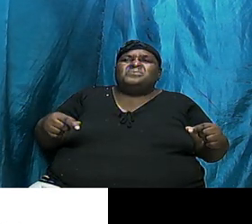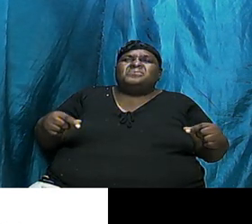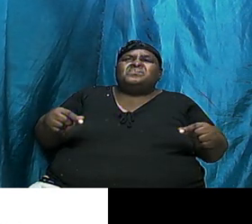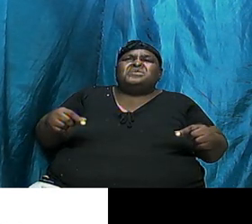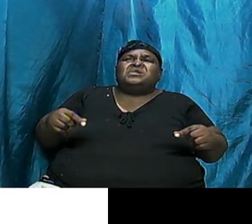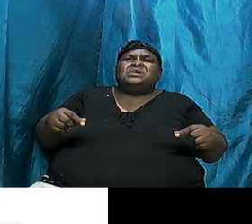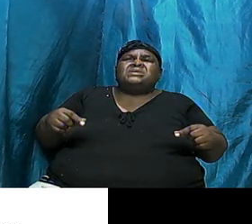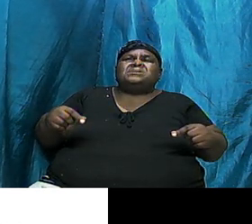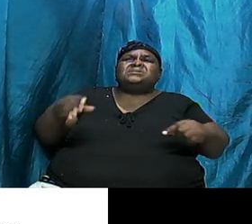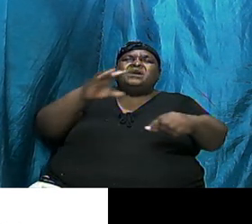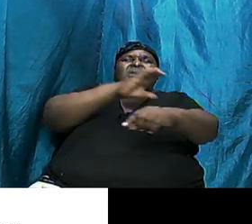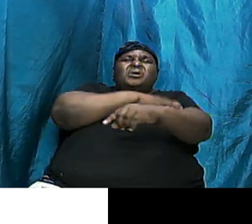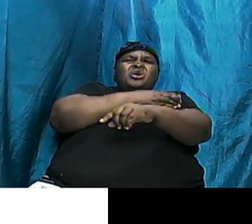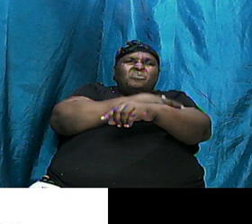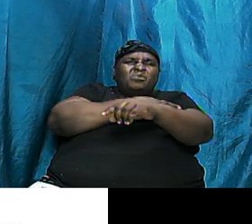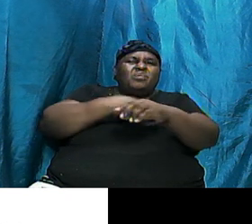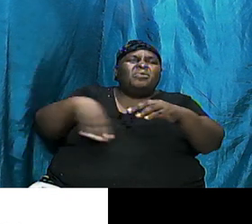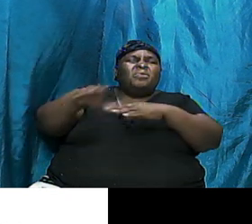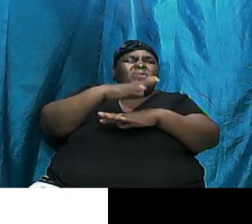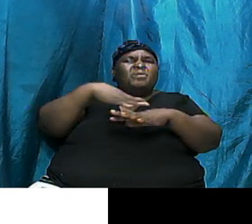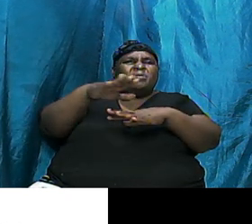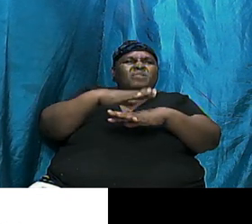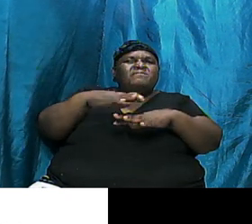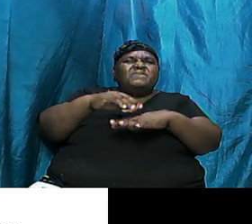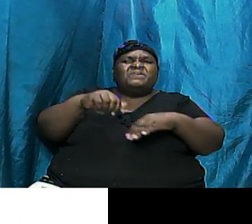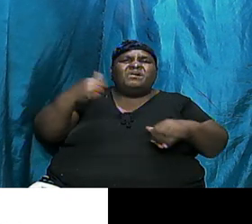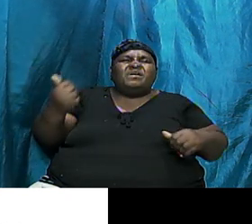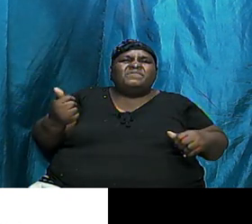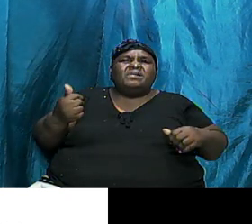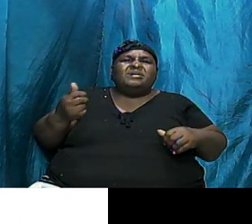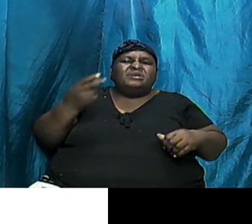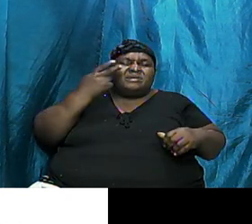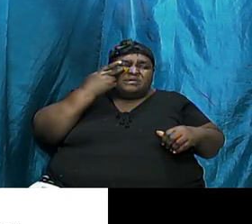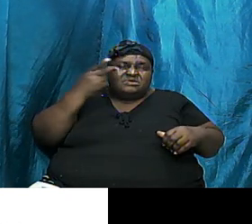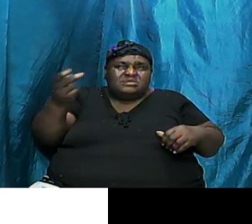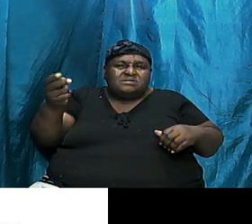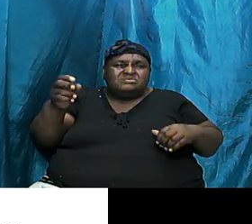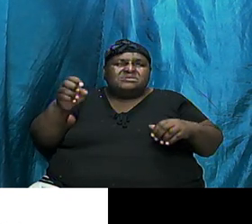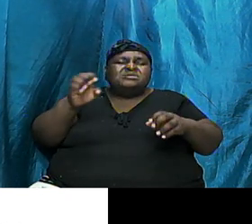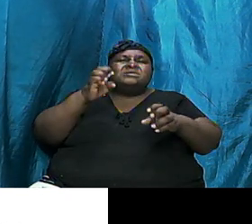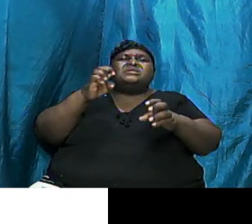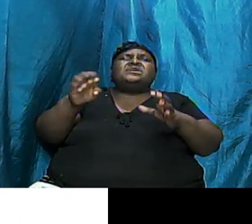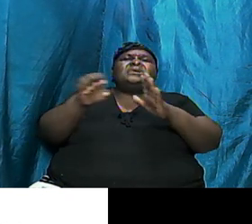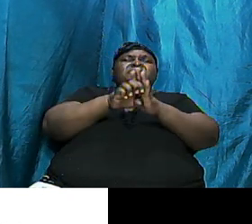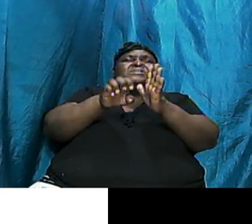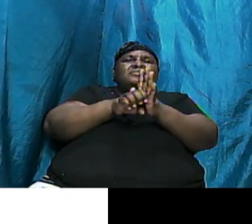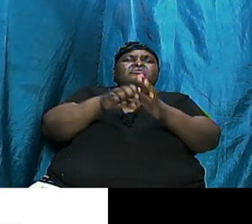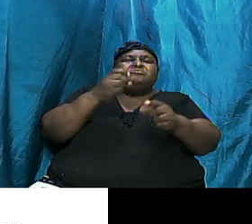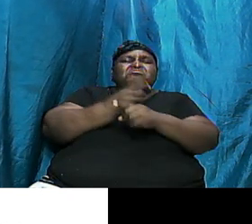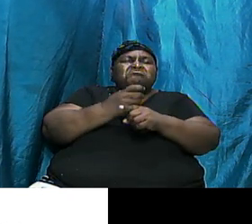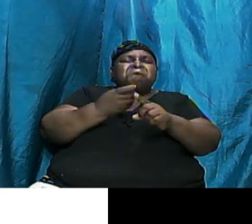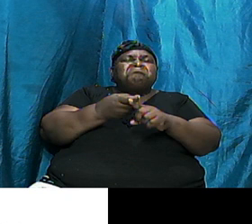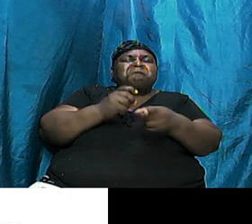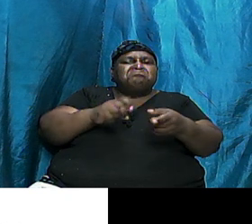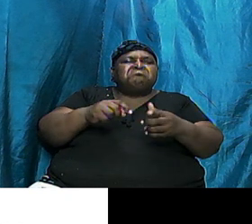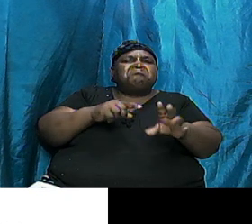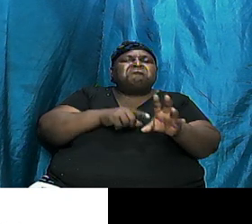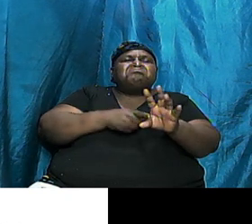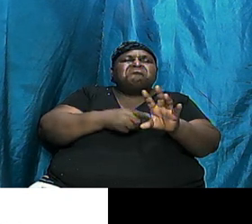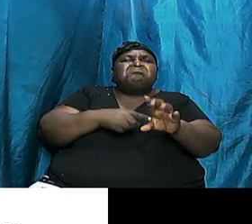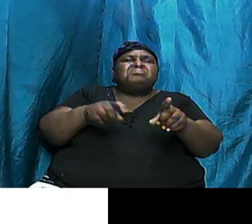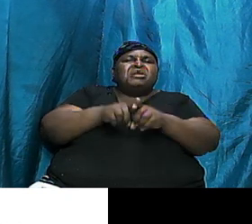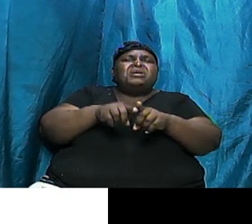And it seems evident right from the beginning that as